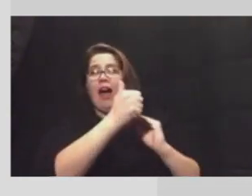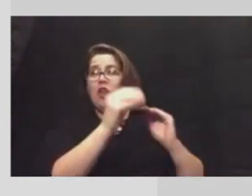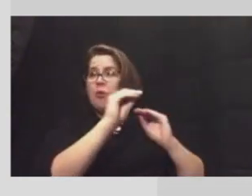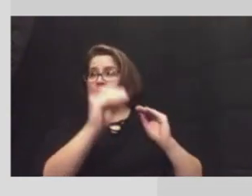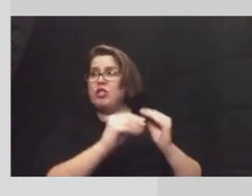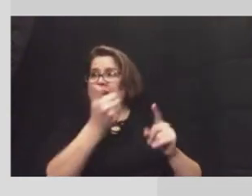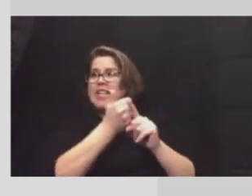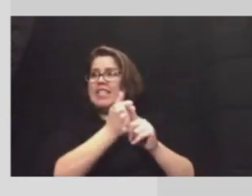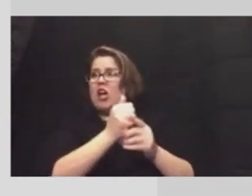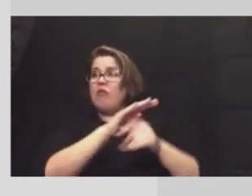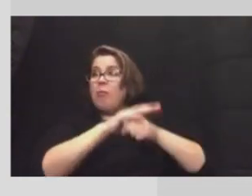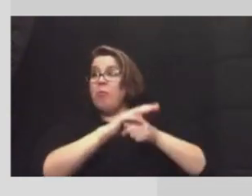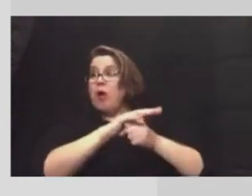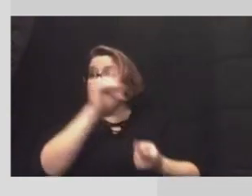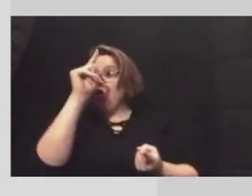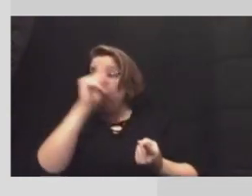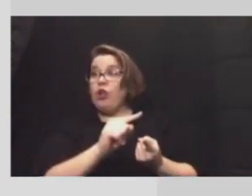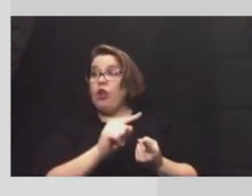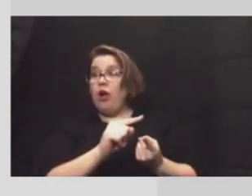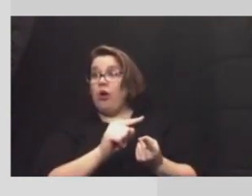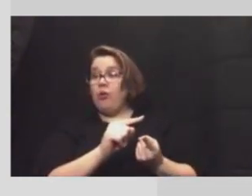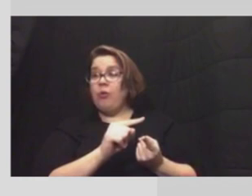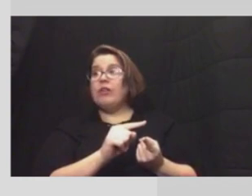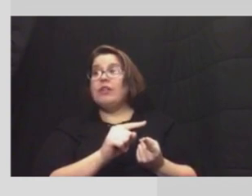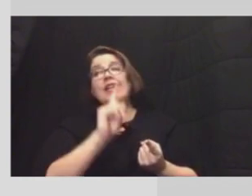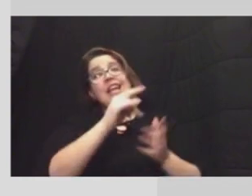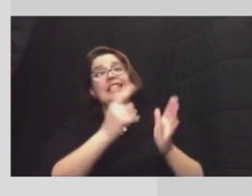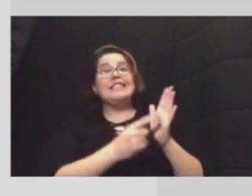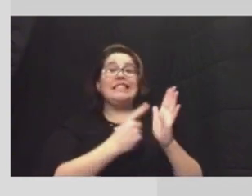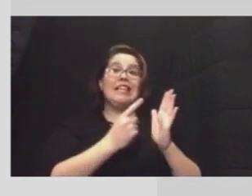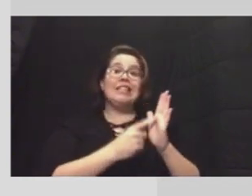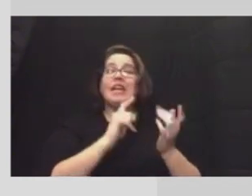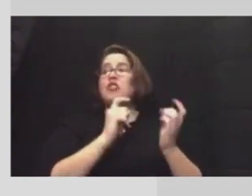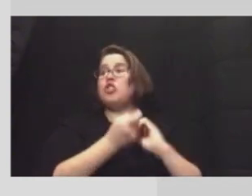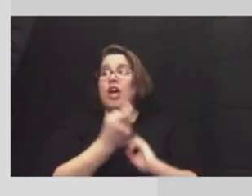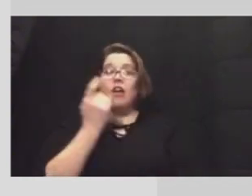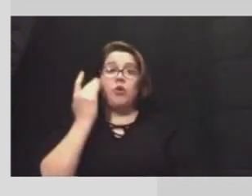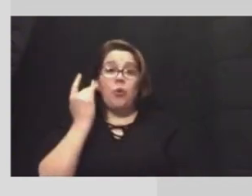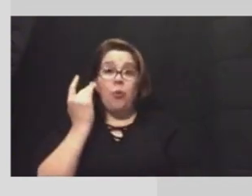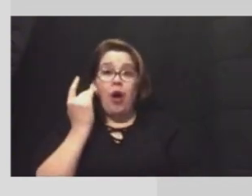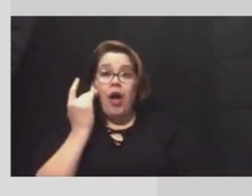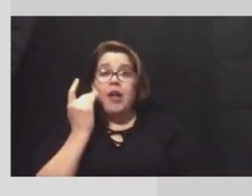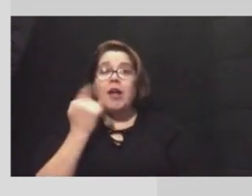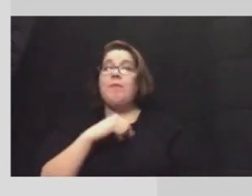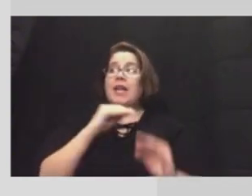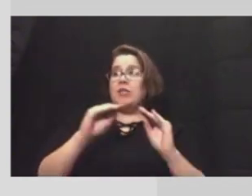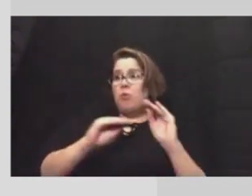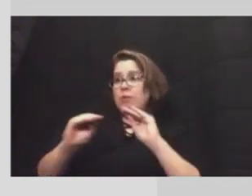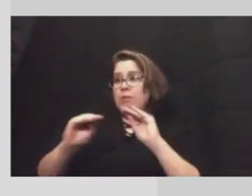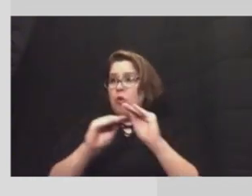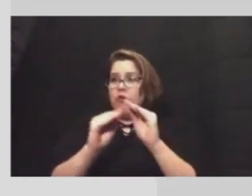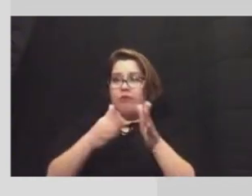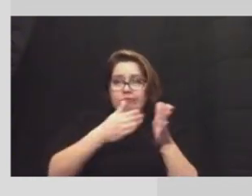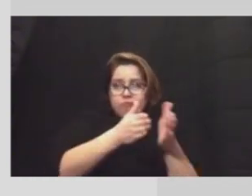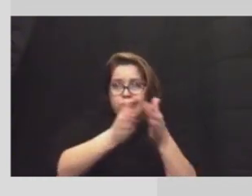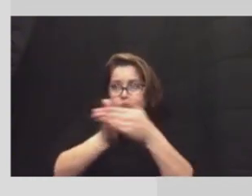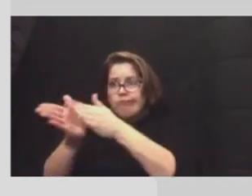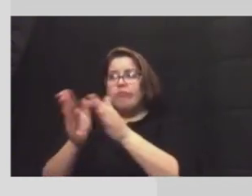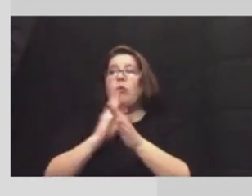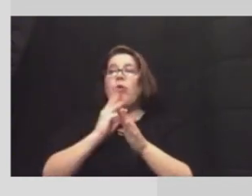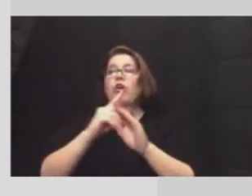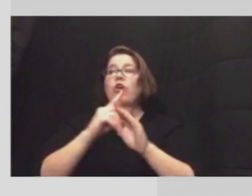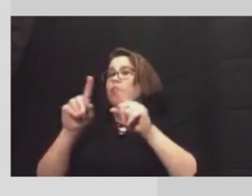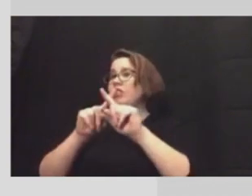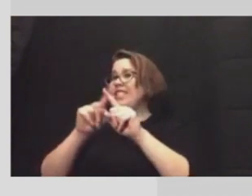pressure that low pressure sometimes changes because we uh move water around for different uh areas of